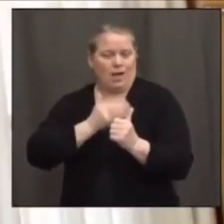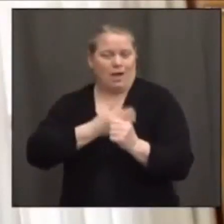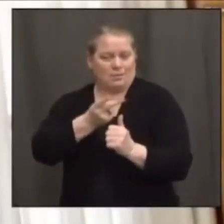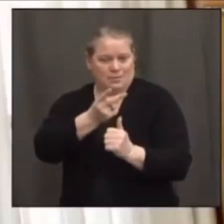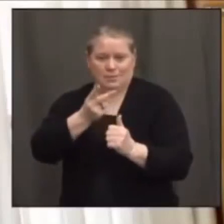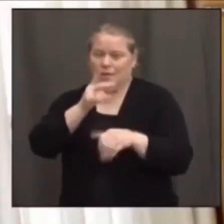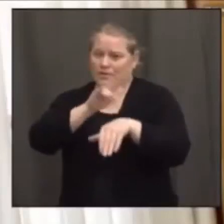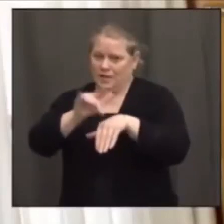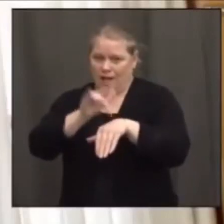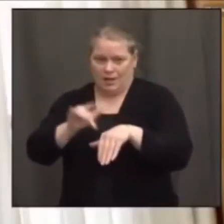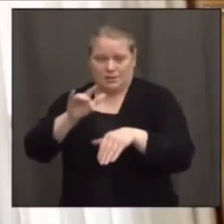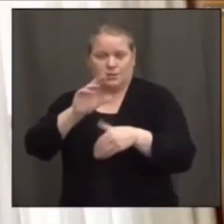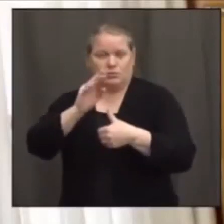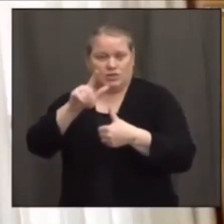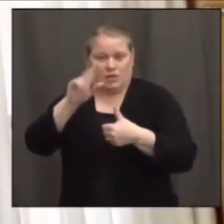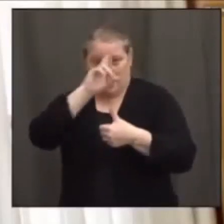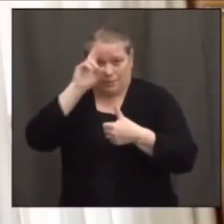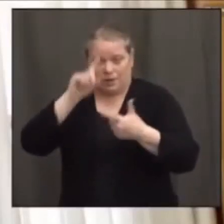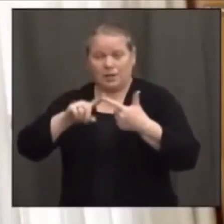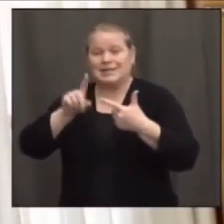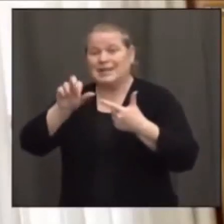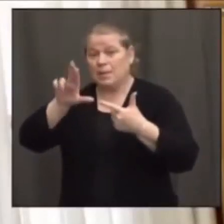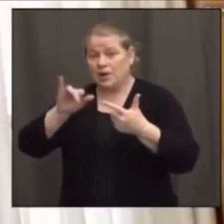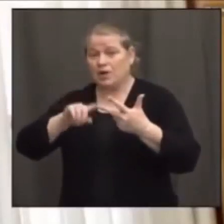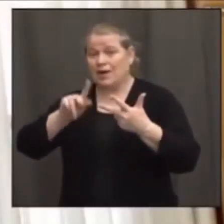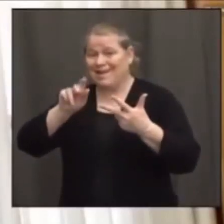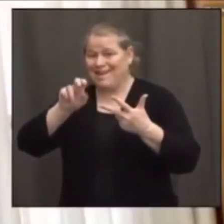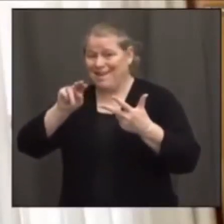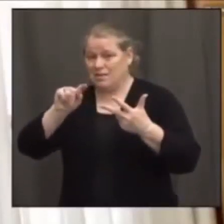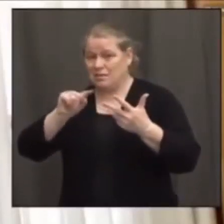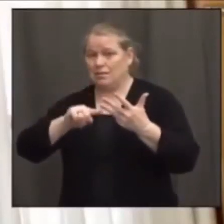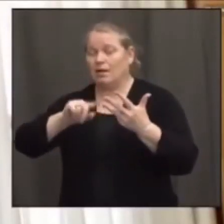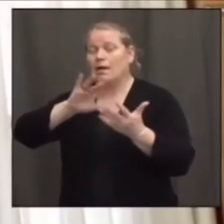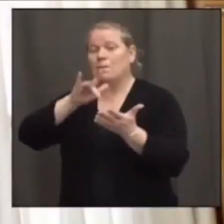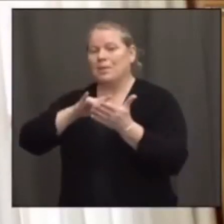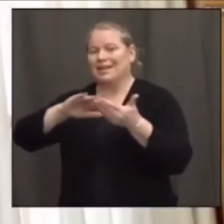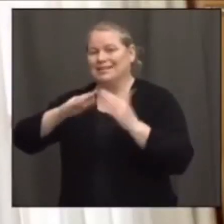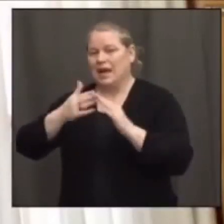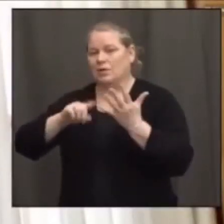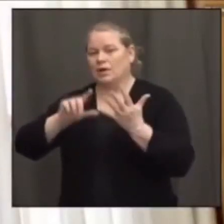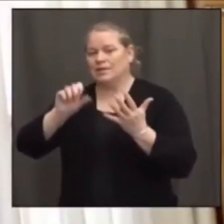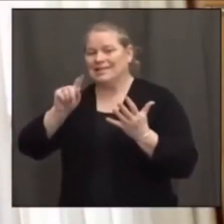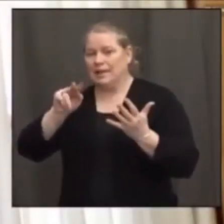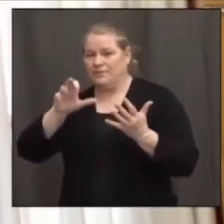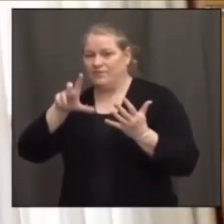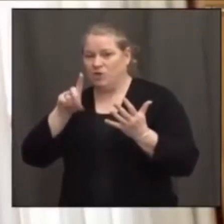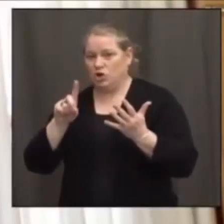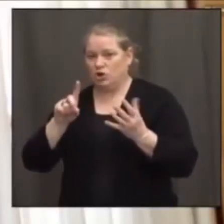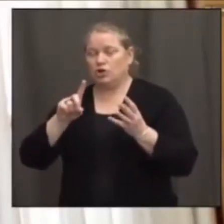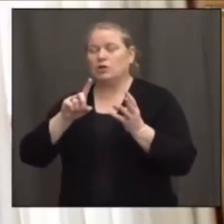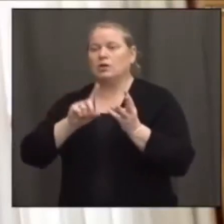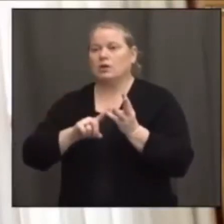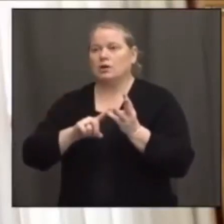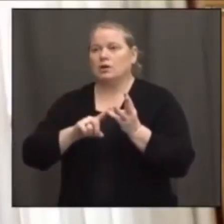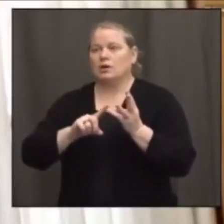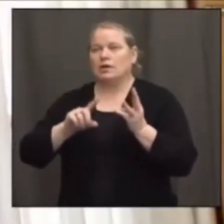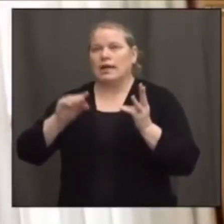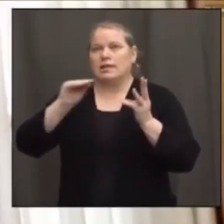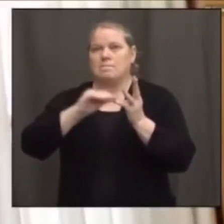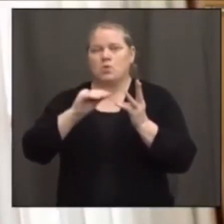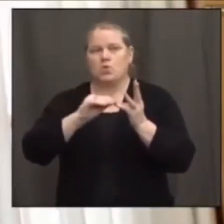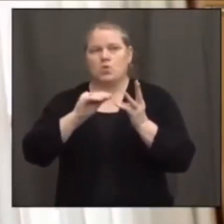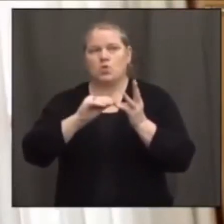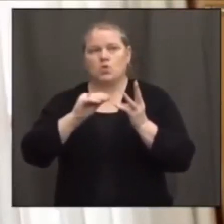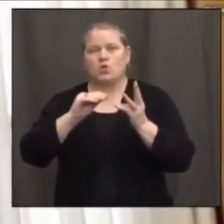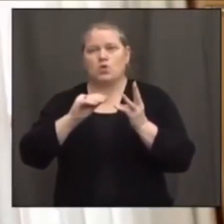some slots. We'll also have sites in Danbury, Kent, Middletown, Stanford, and then more coming online